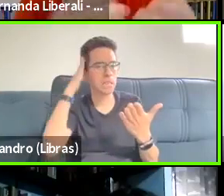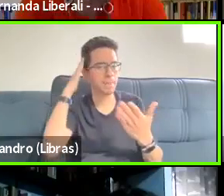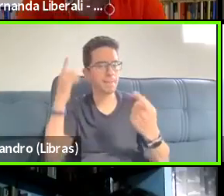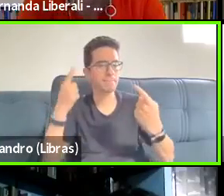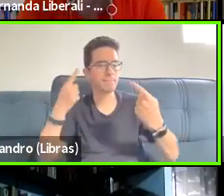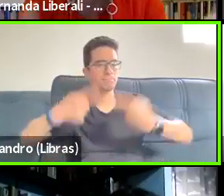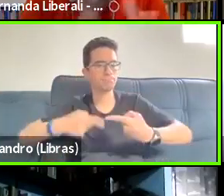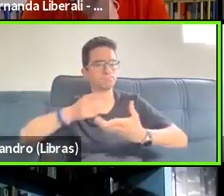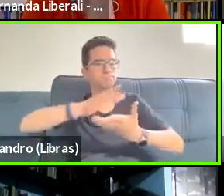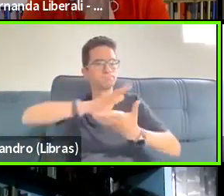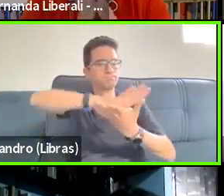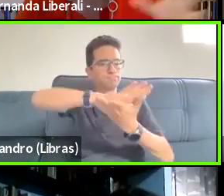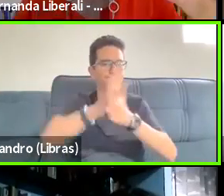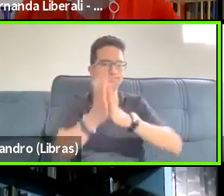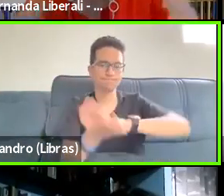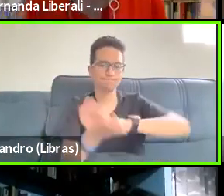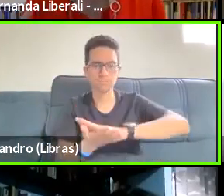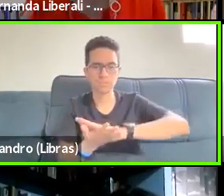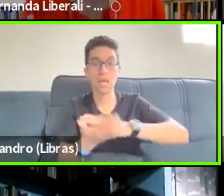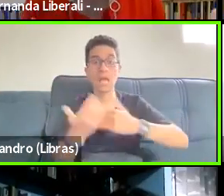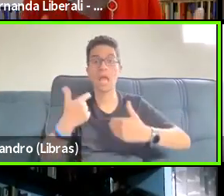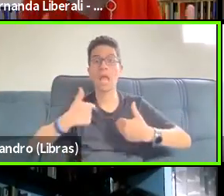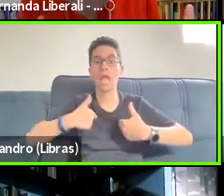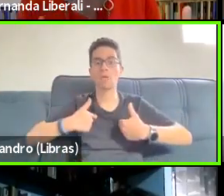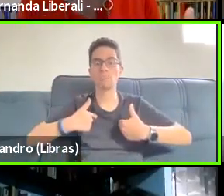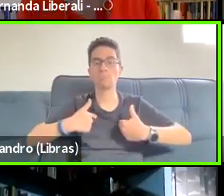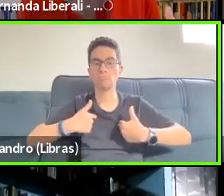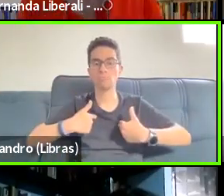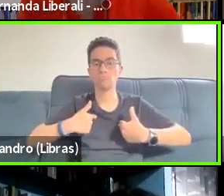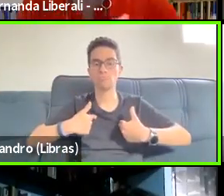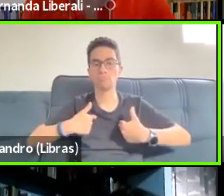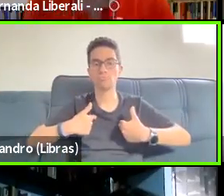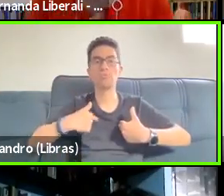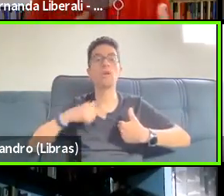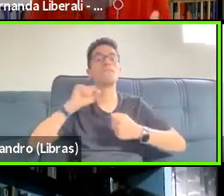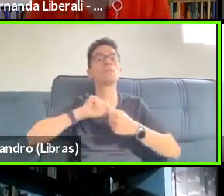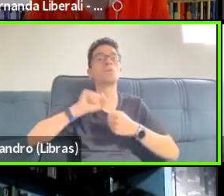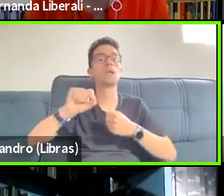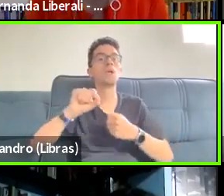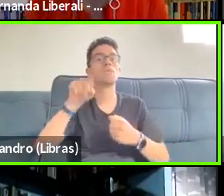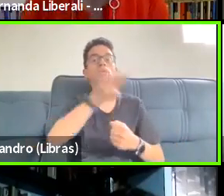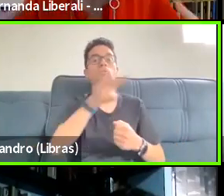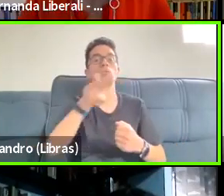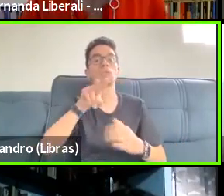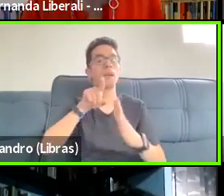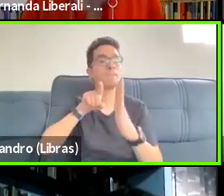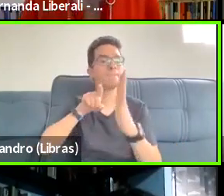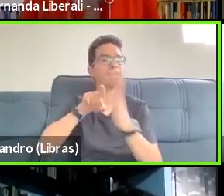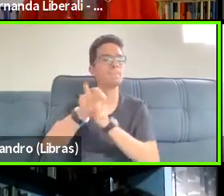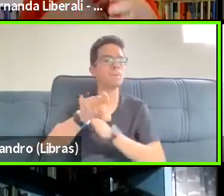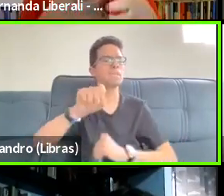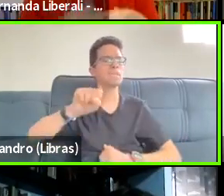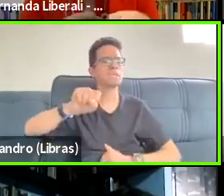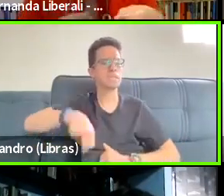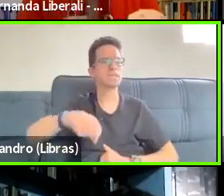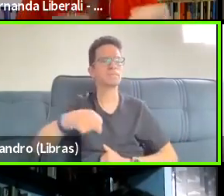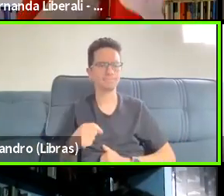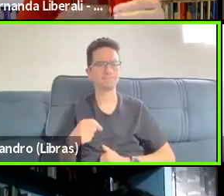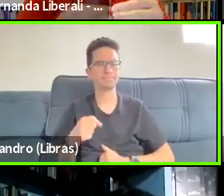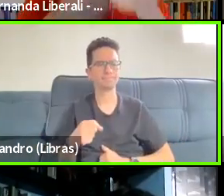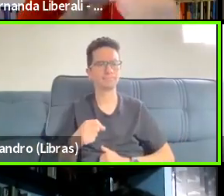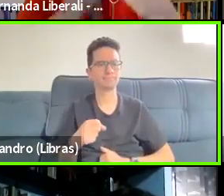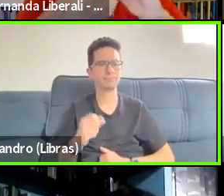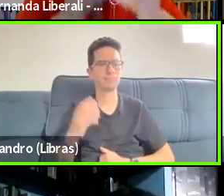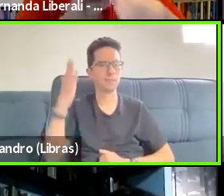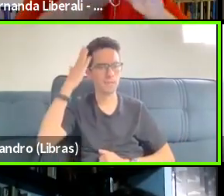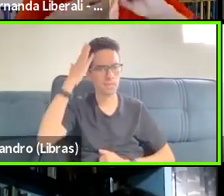my question for both of you, because that's what I, what I, what we mean by funds of Perejivani. People connect in